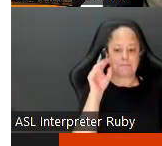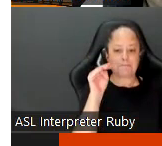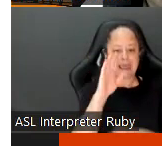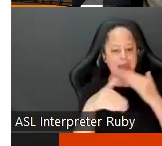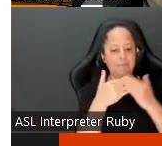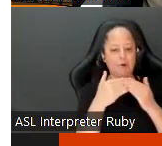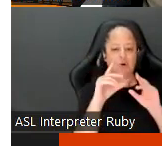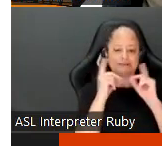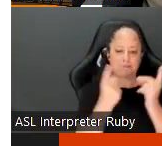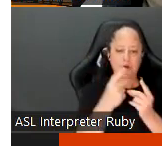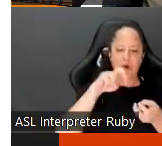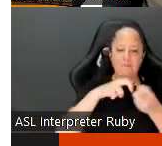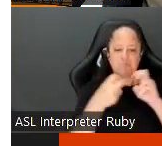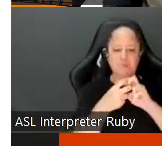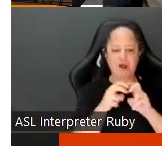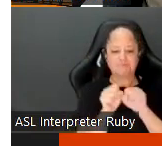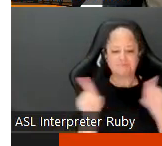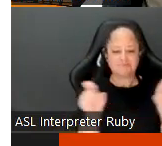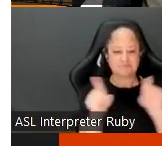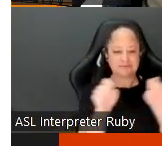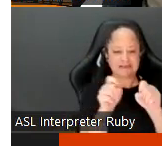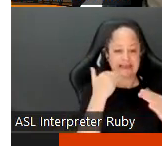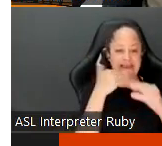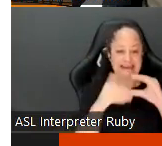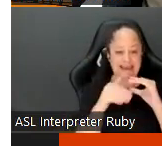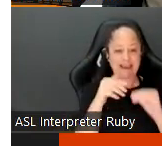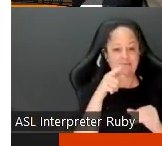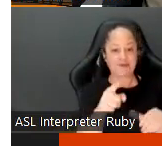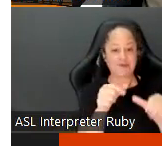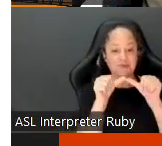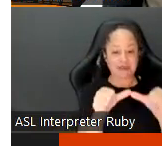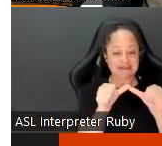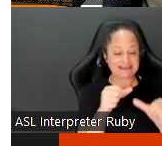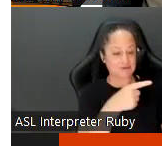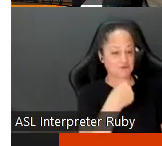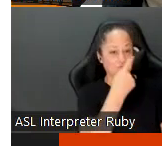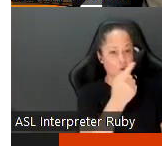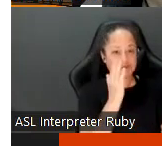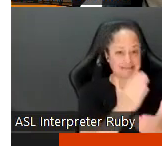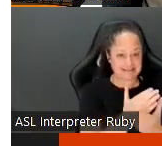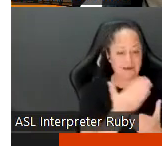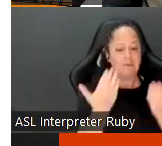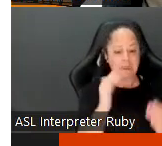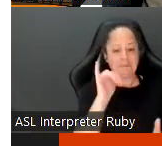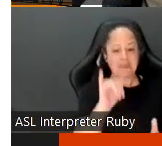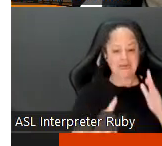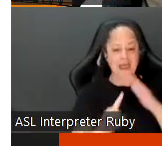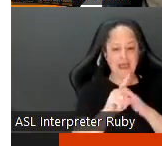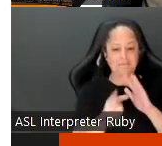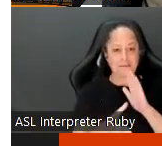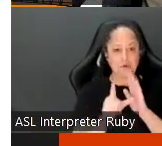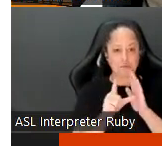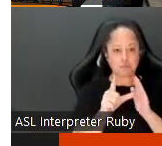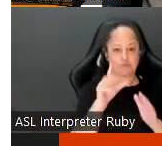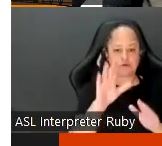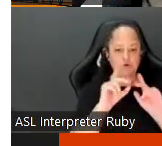with problematic emails and you've been told to stop and you continue to do that right that may be something that does come up in a review or in